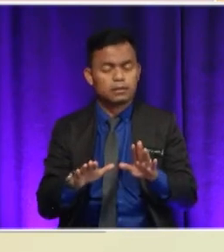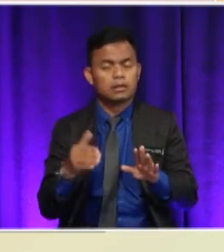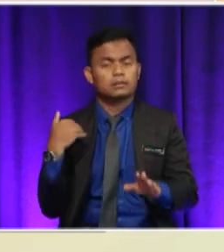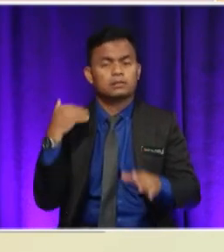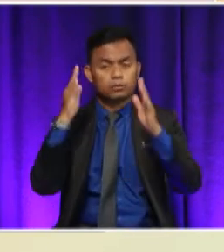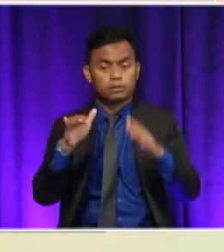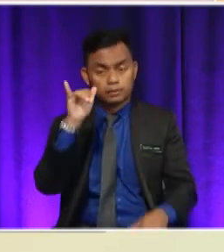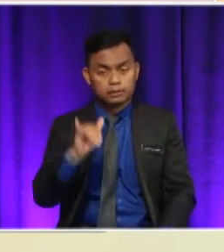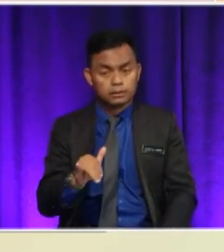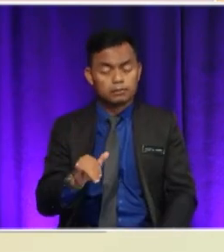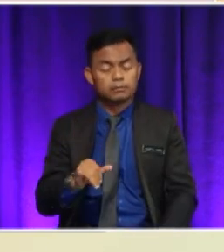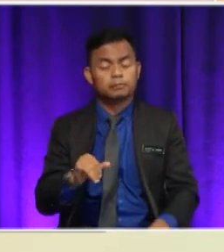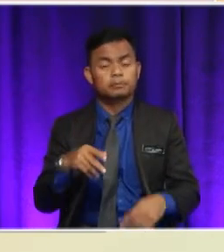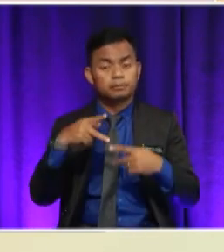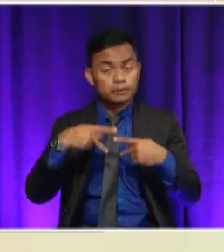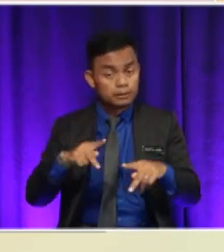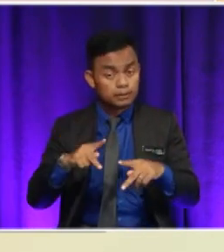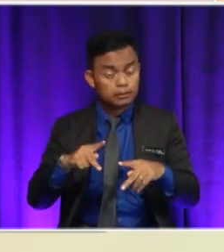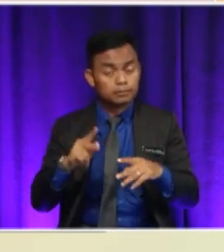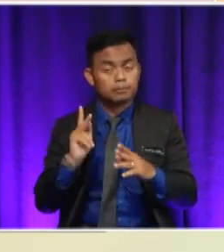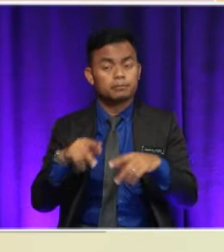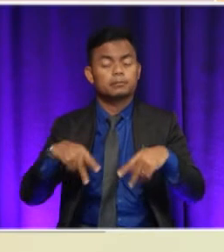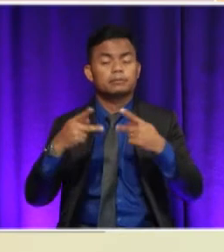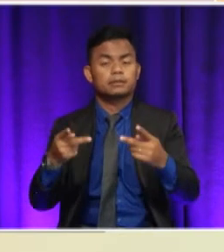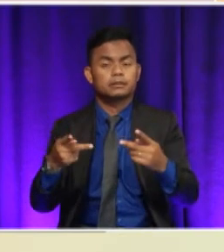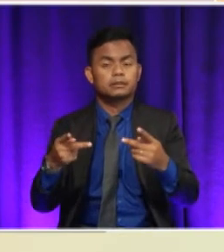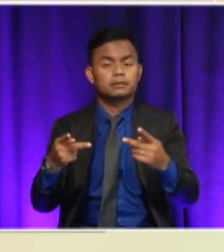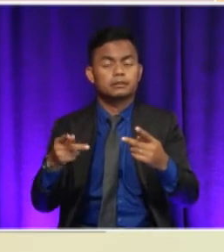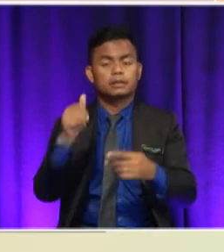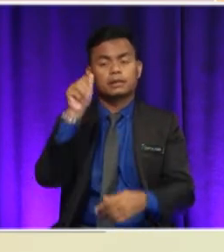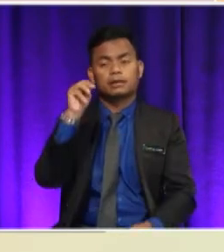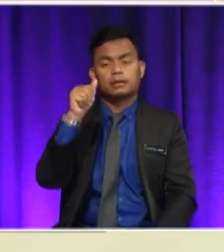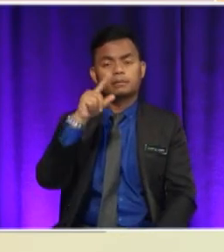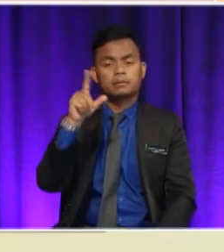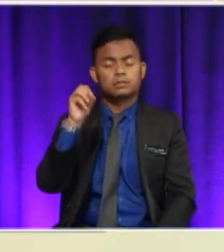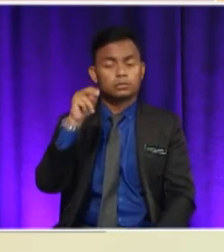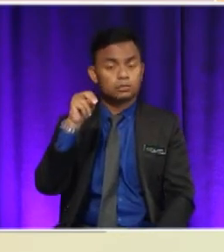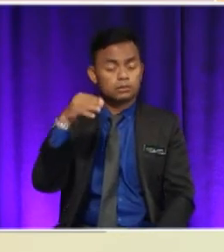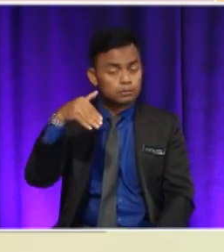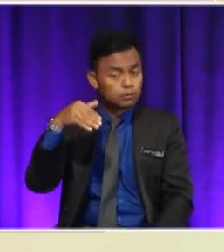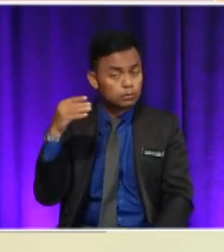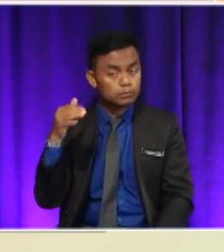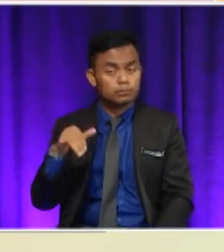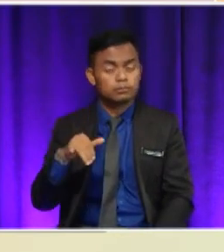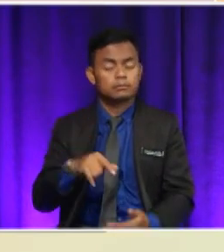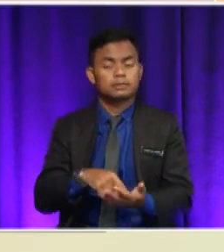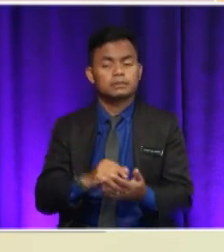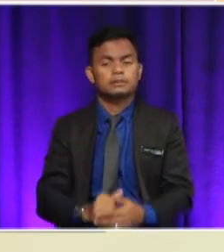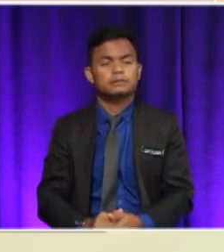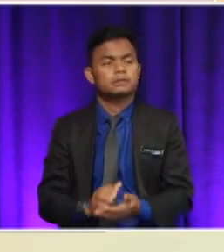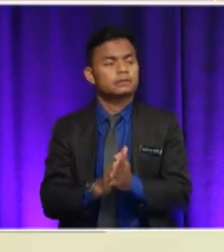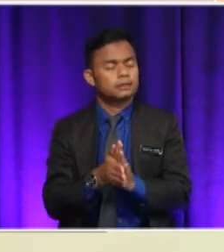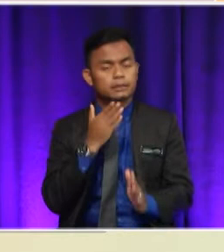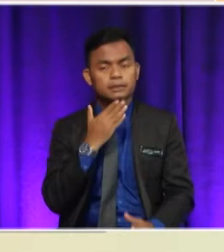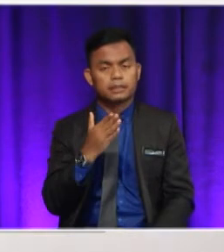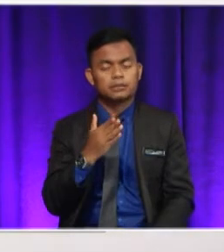and also it's for a good cause. it helps a good cause. So yeah, that's the main idea. So thank you